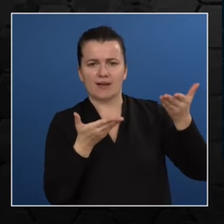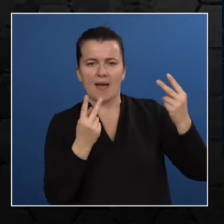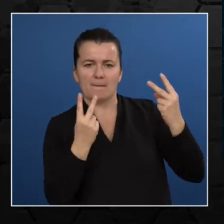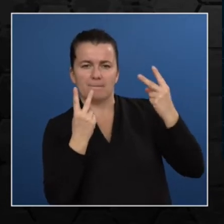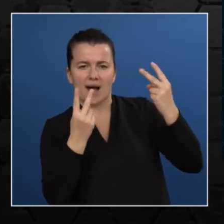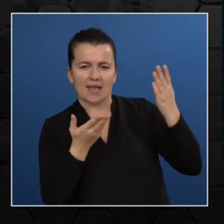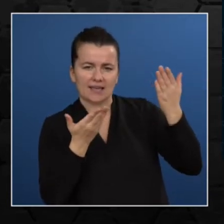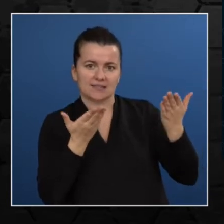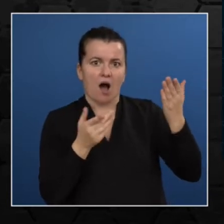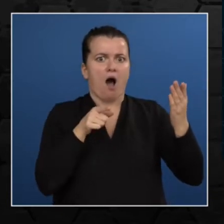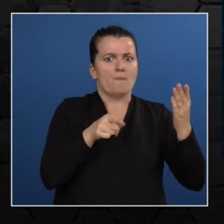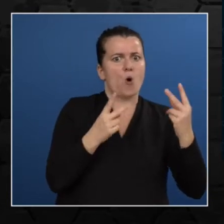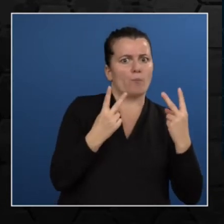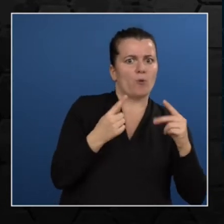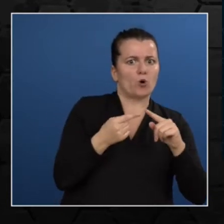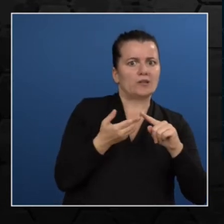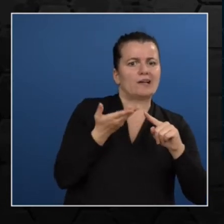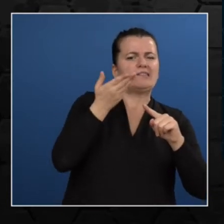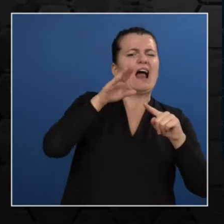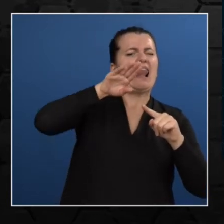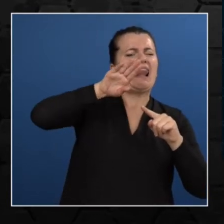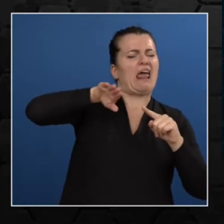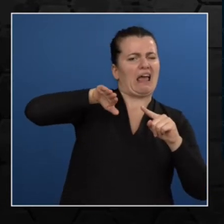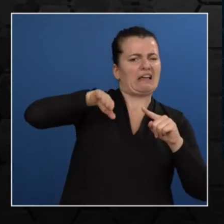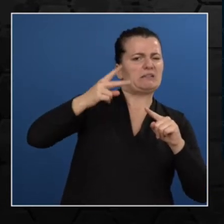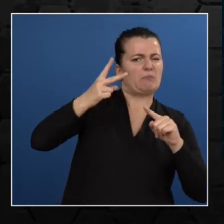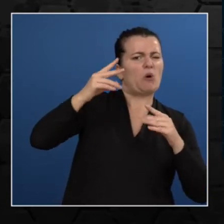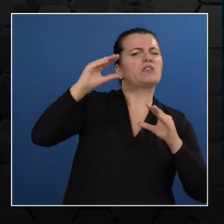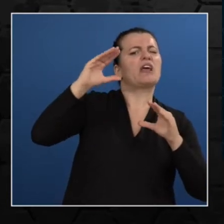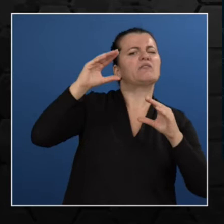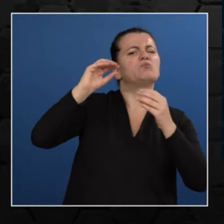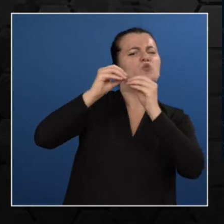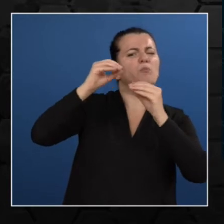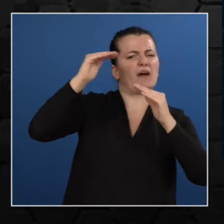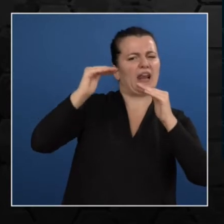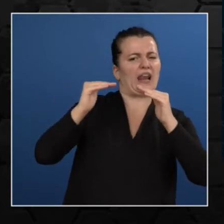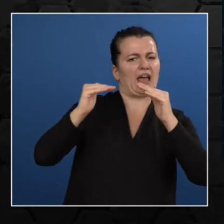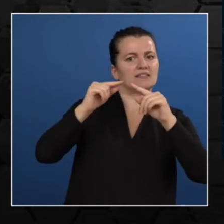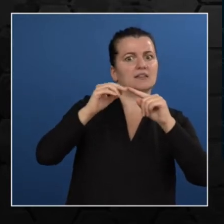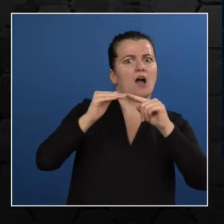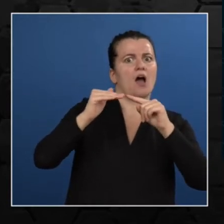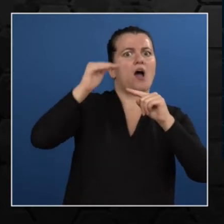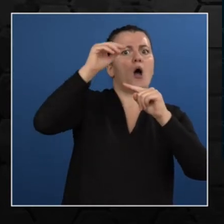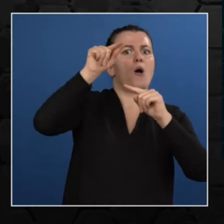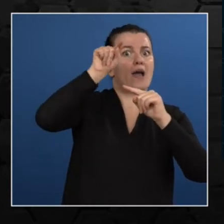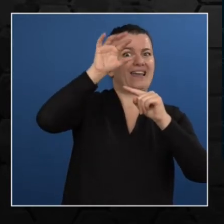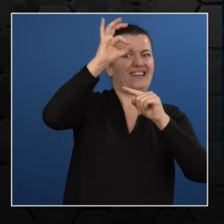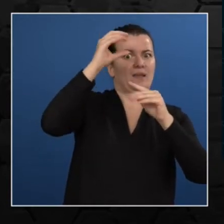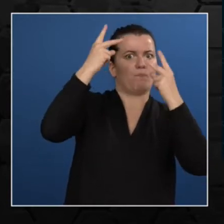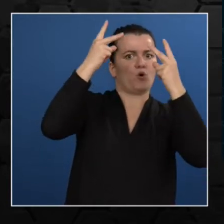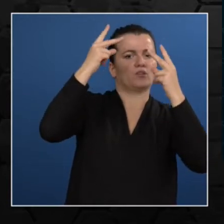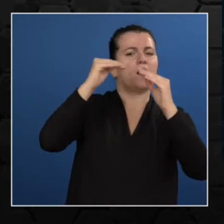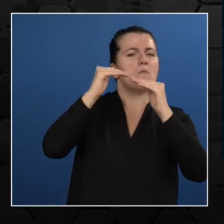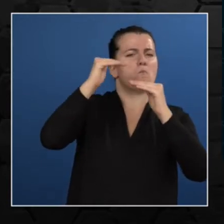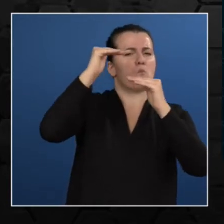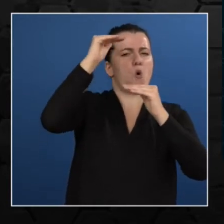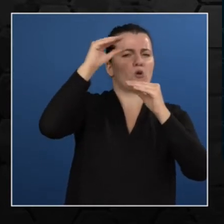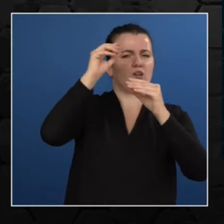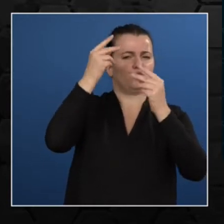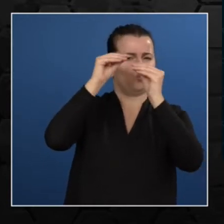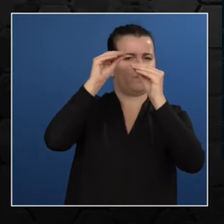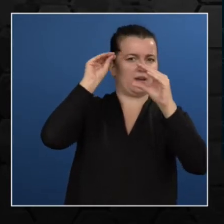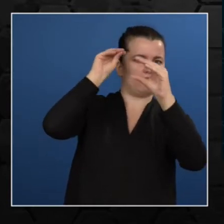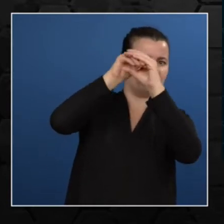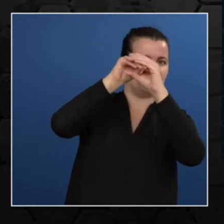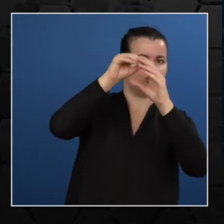result which will pass on to the next layer. We keep on doing this till we reach the output layer. And at the output layer,